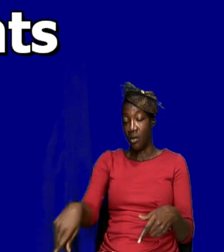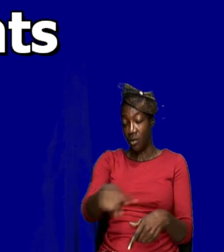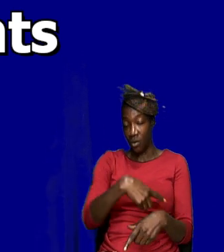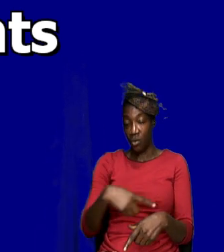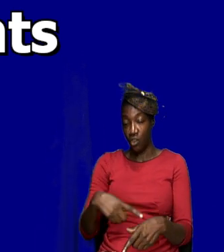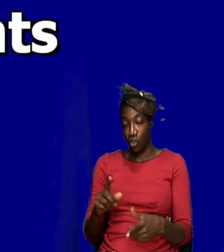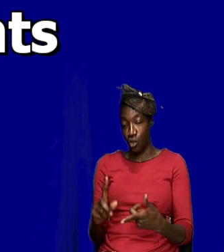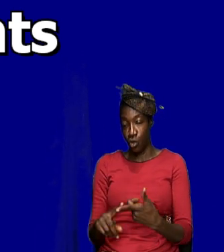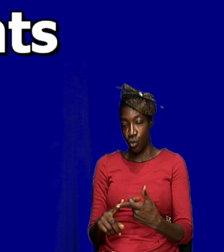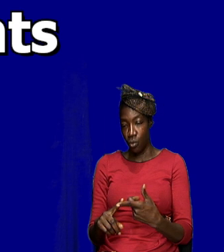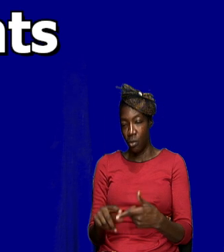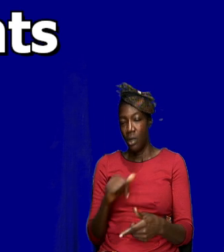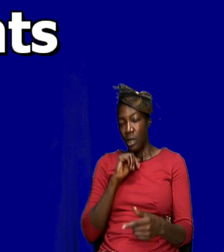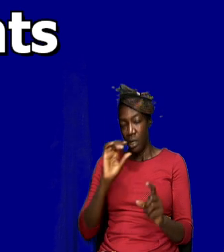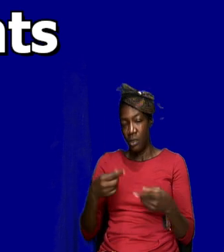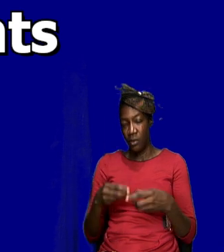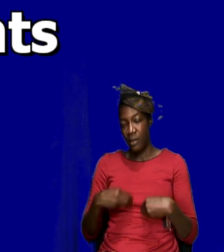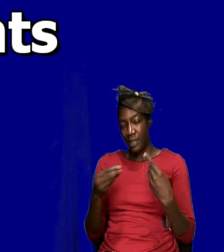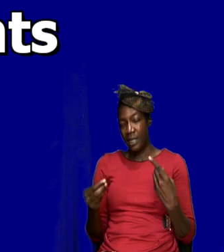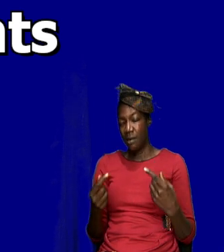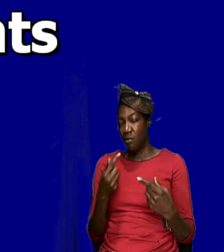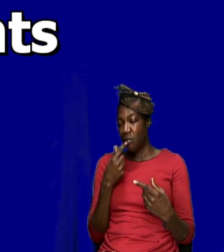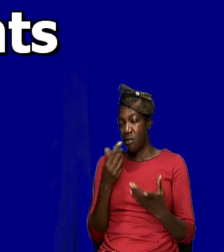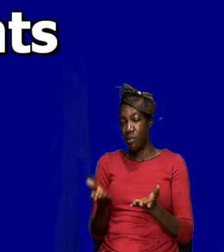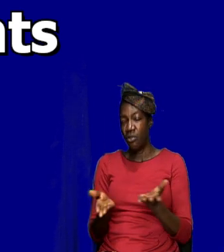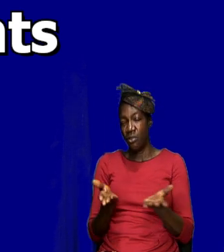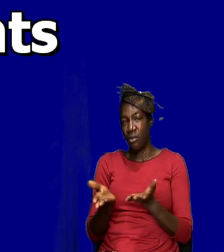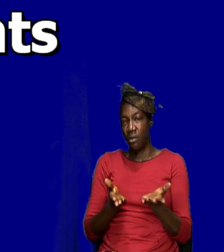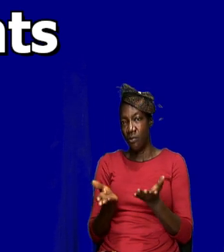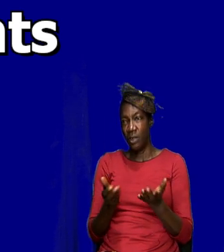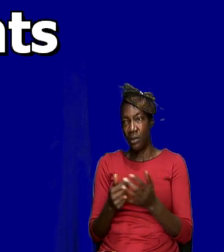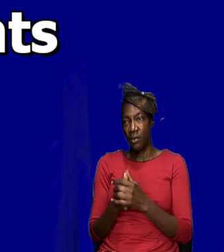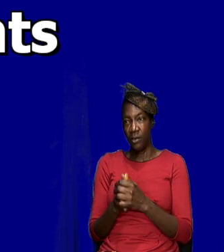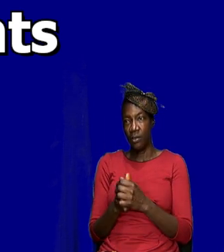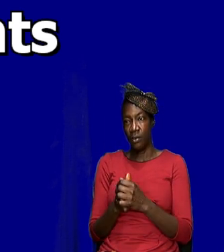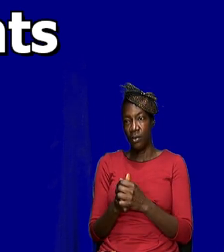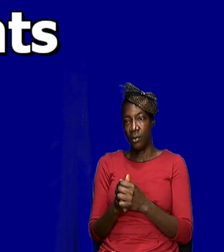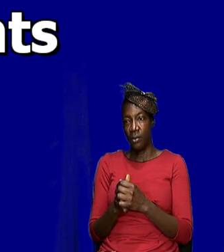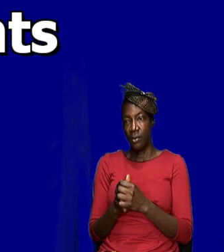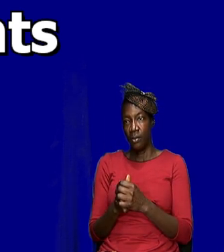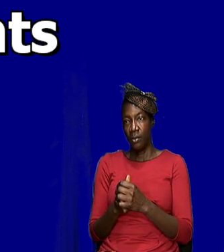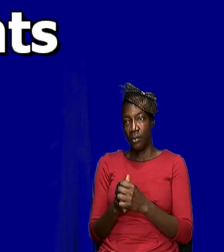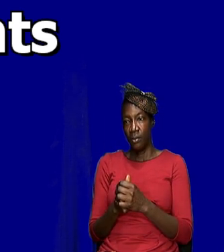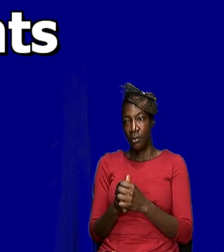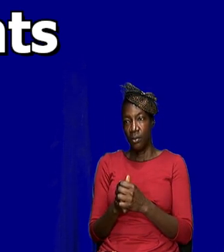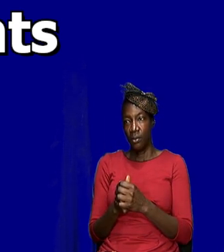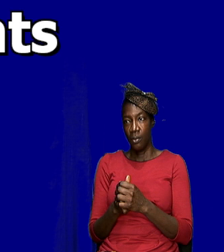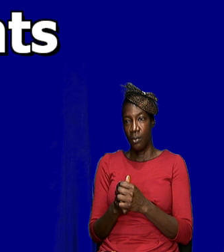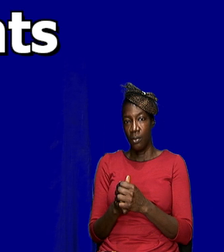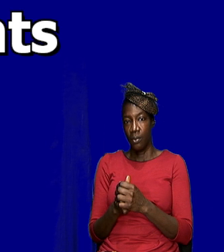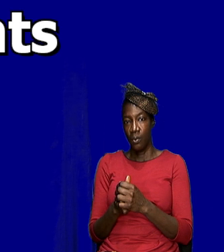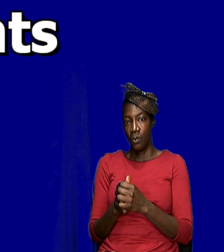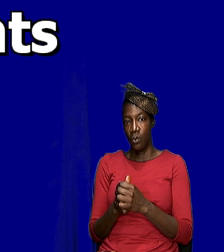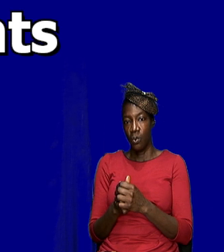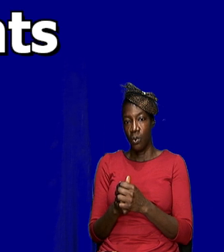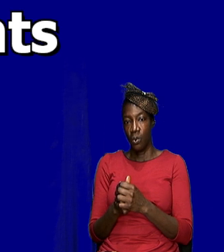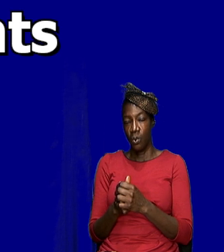not just to give lip service right not not just to give lip service